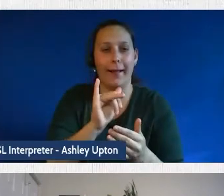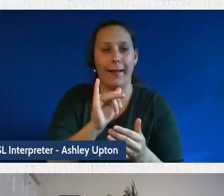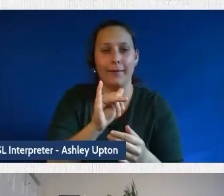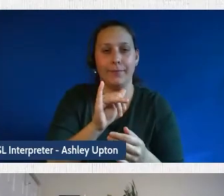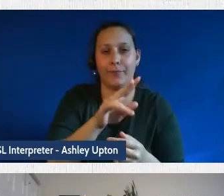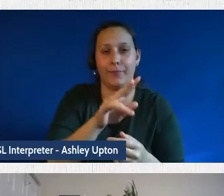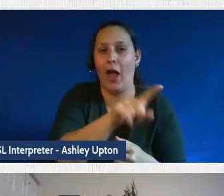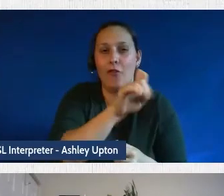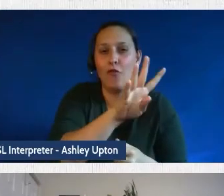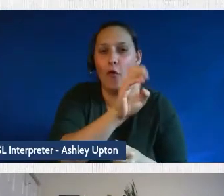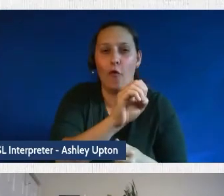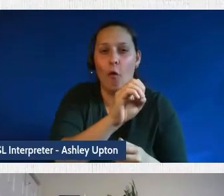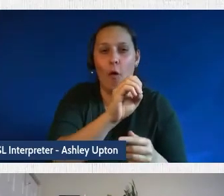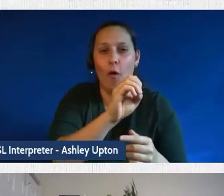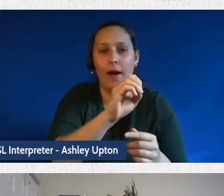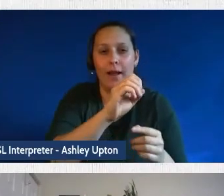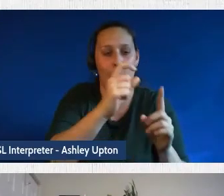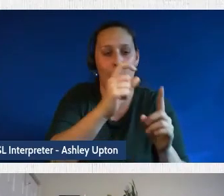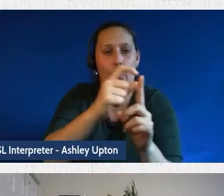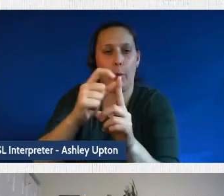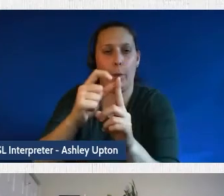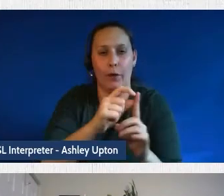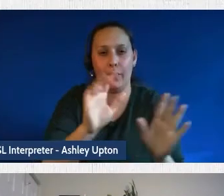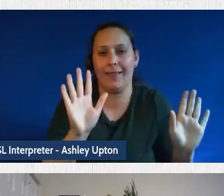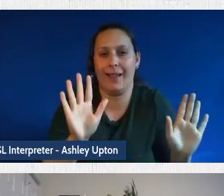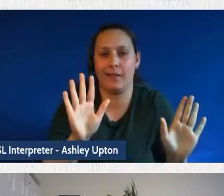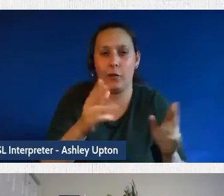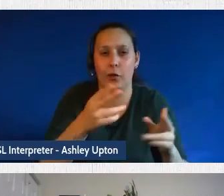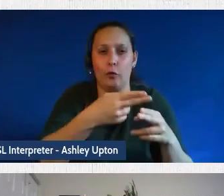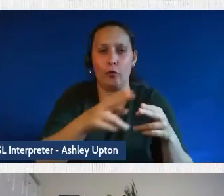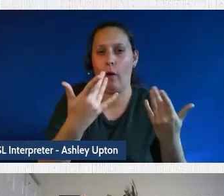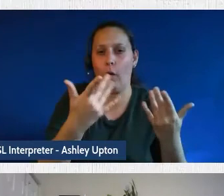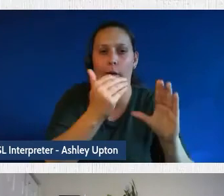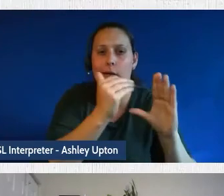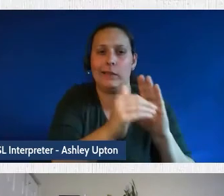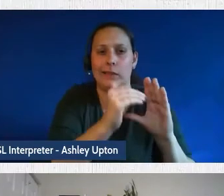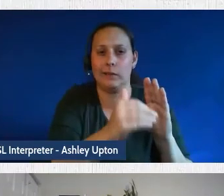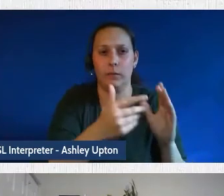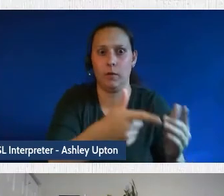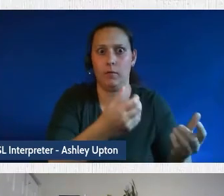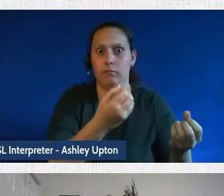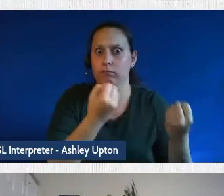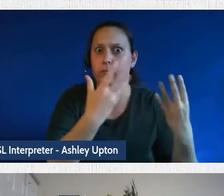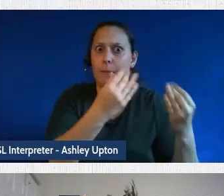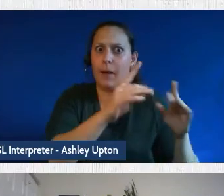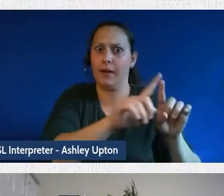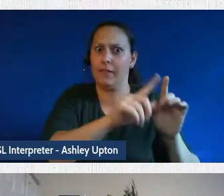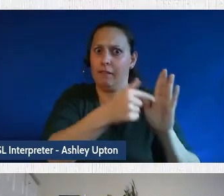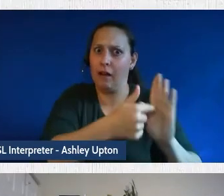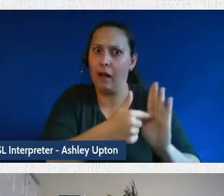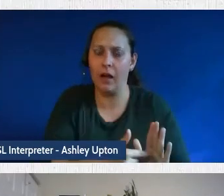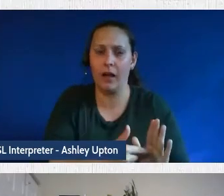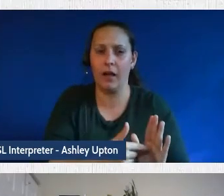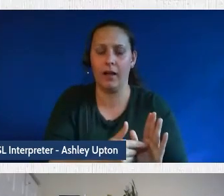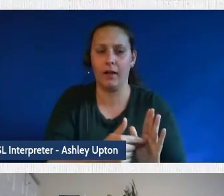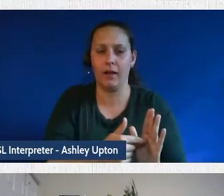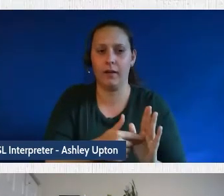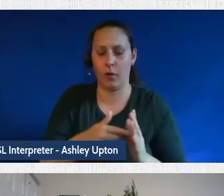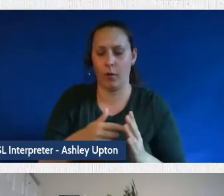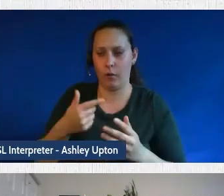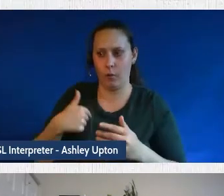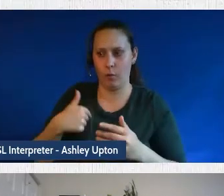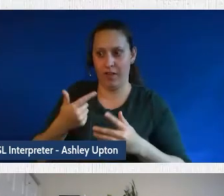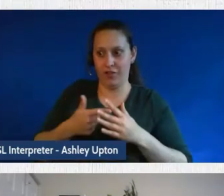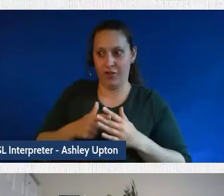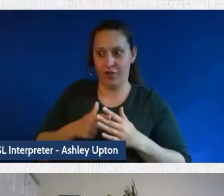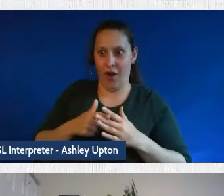even an email, just really short, and then they have billions of examples. So we kind of hit a roadblock right at the beginning